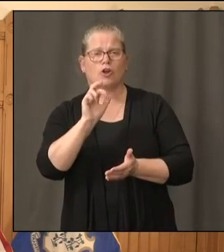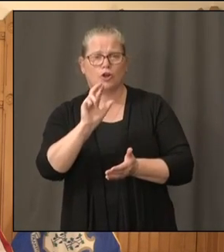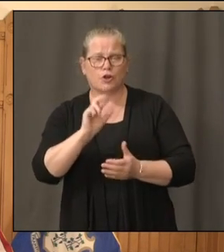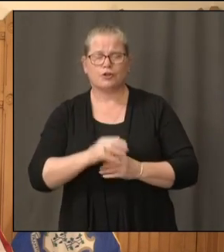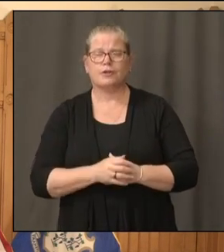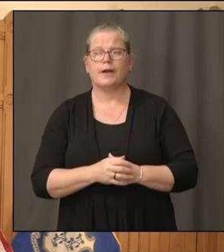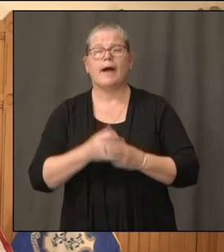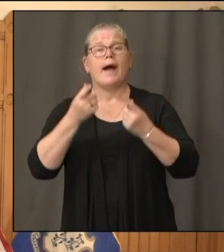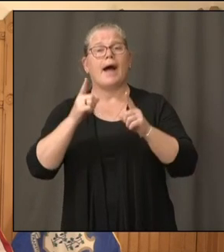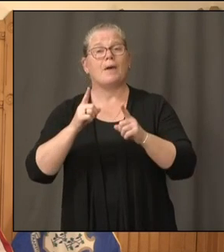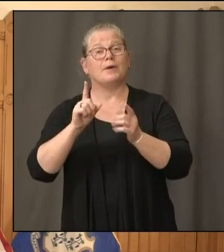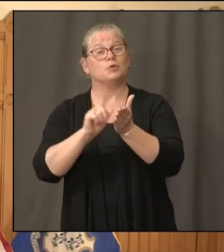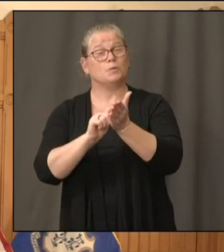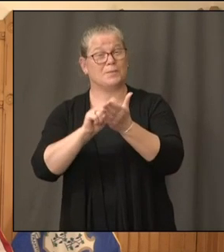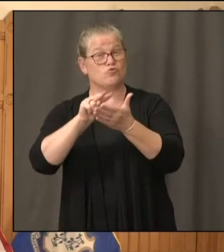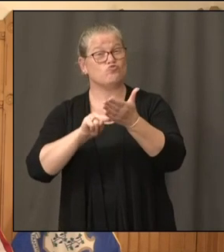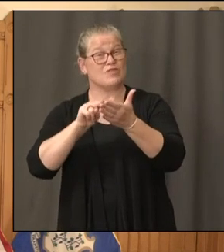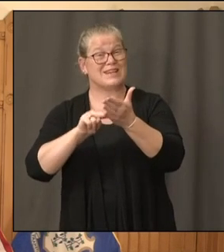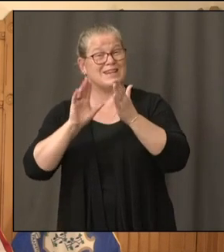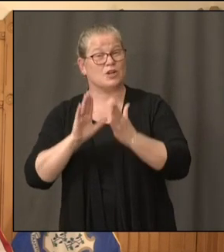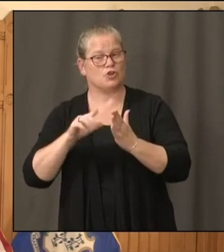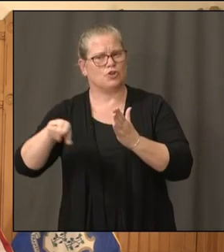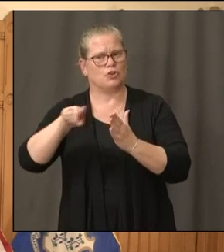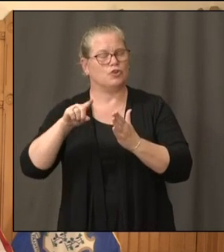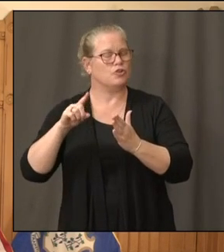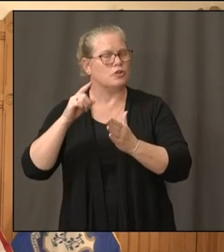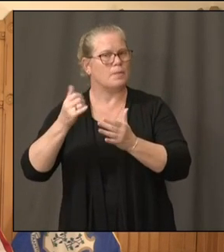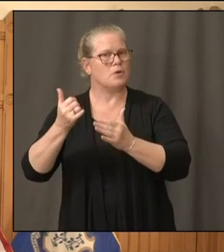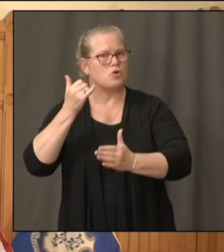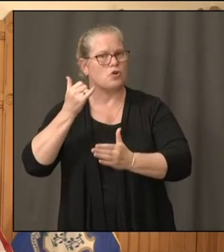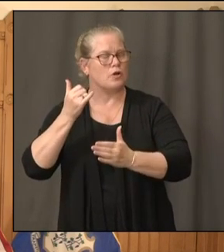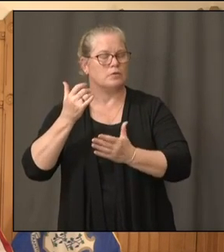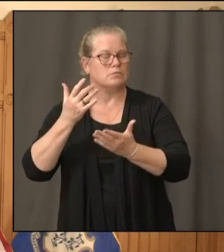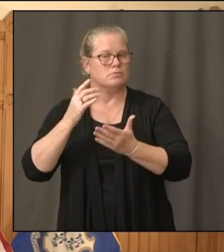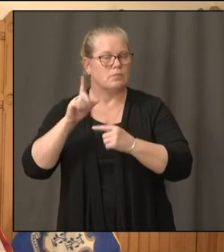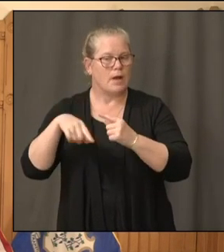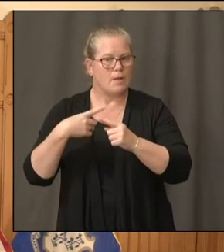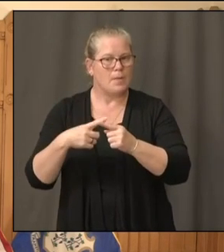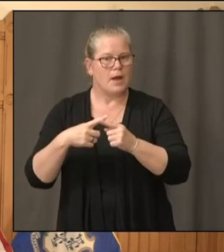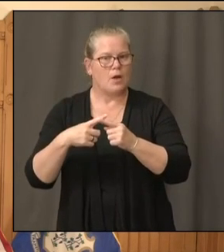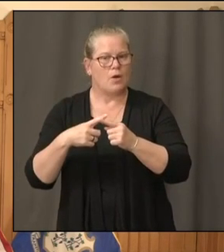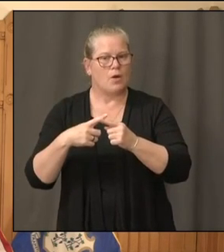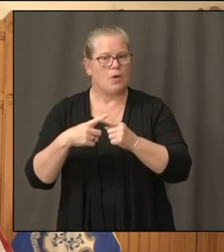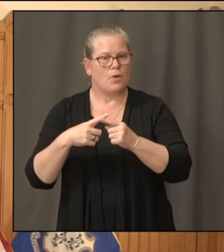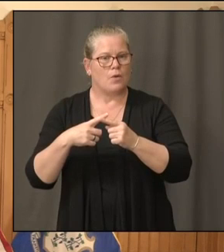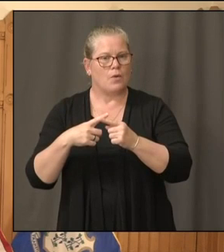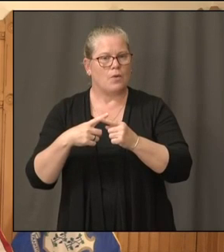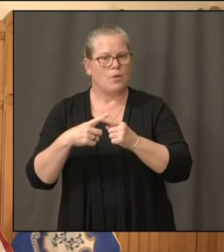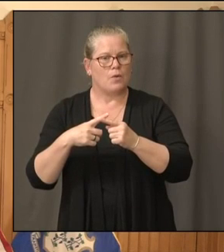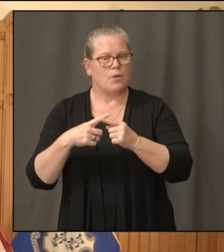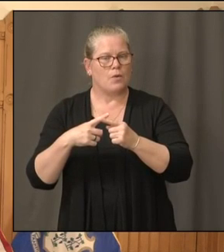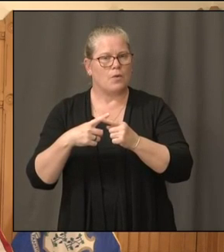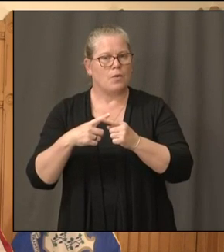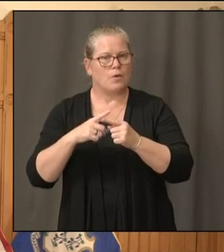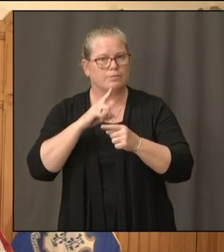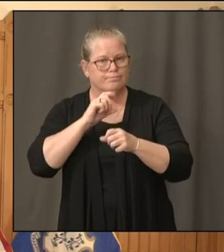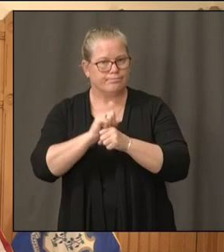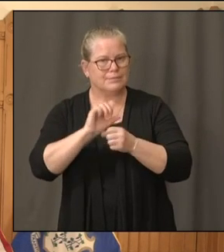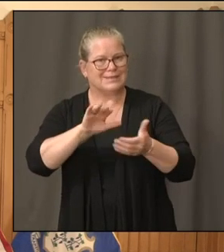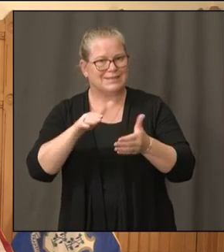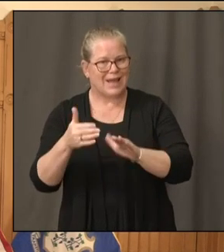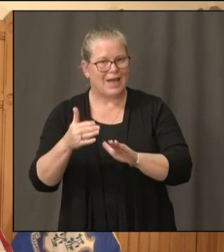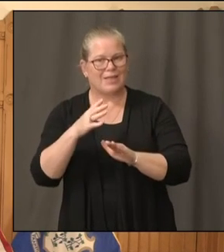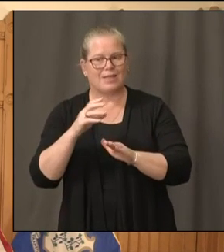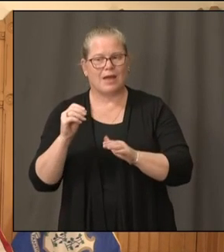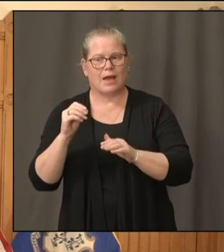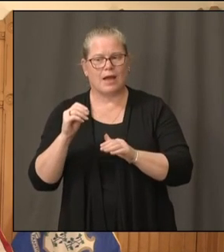about the definition of a confirmed death versus a probable death. I know some of the guidelines